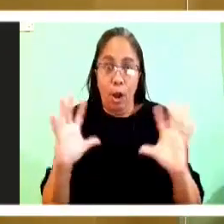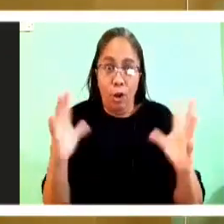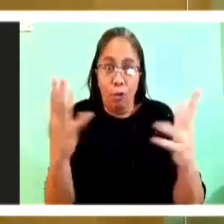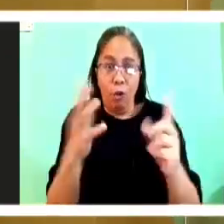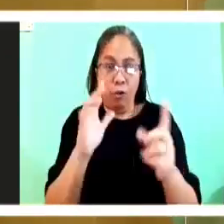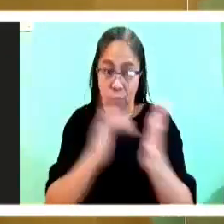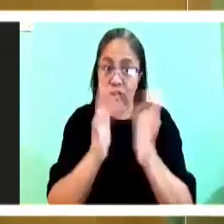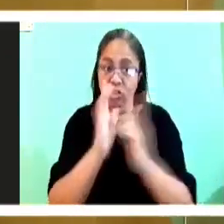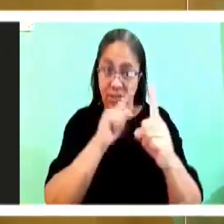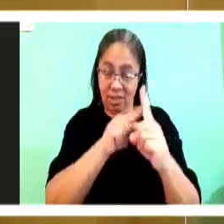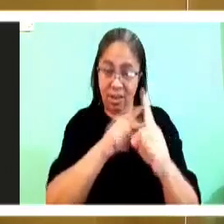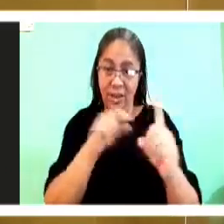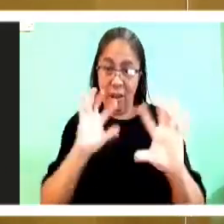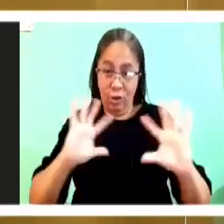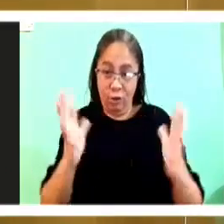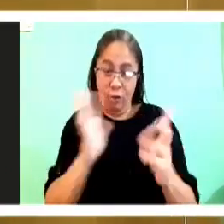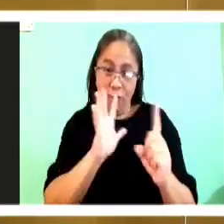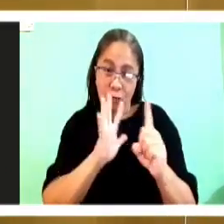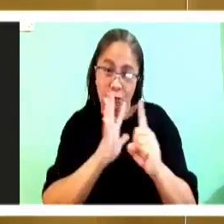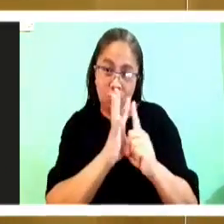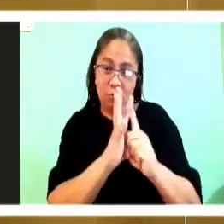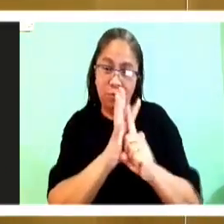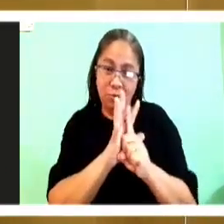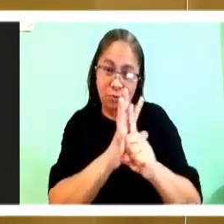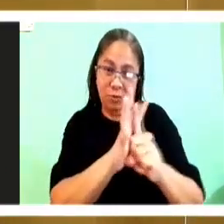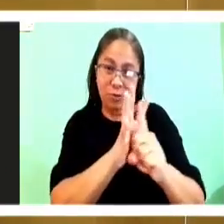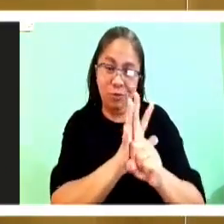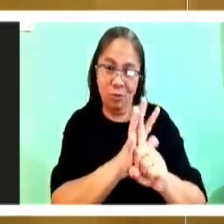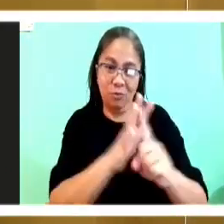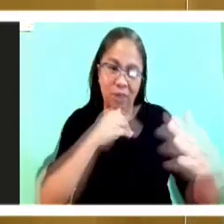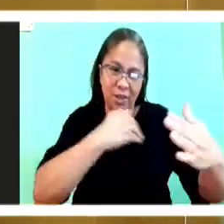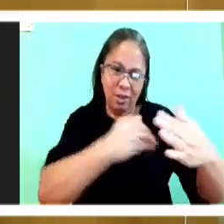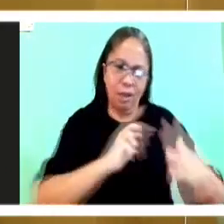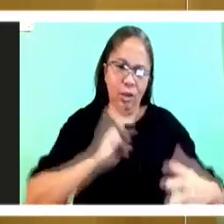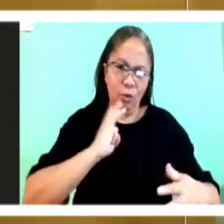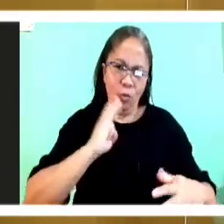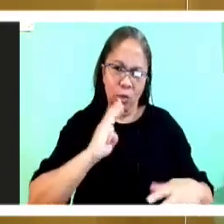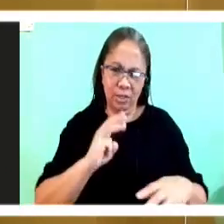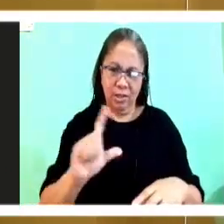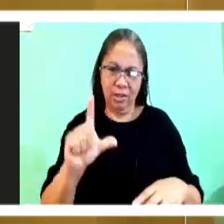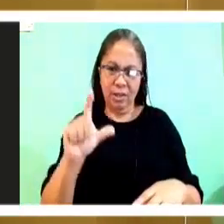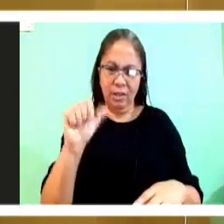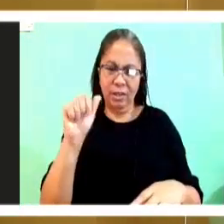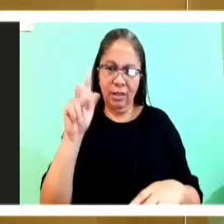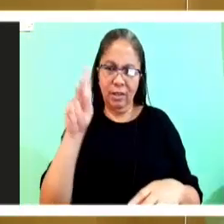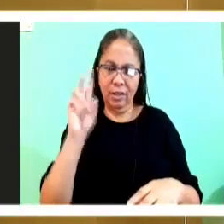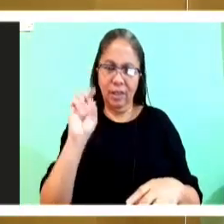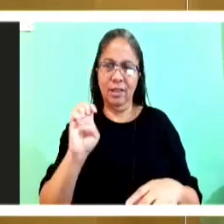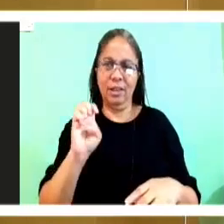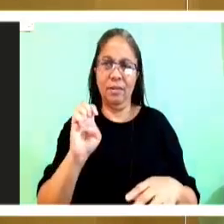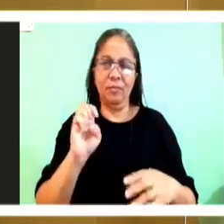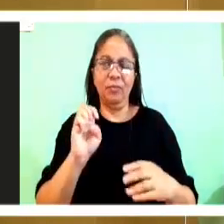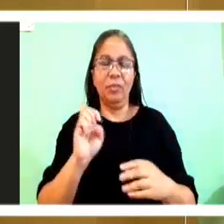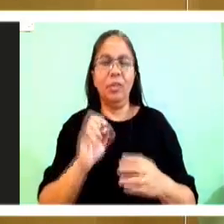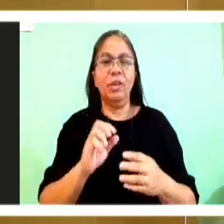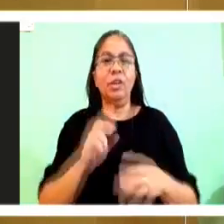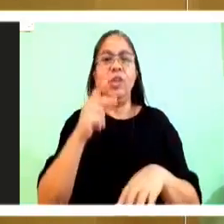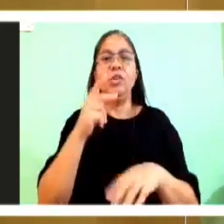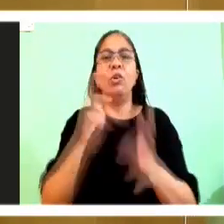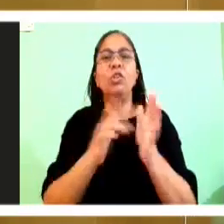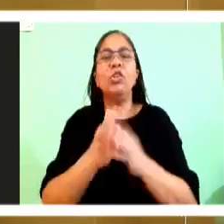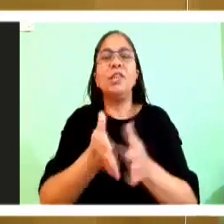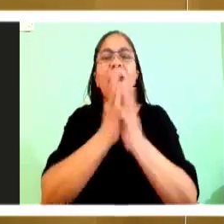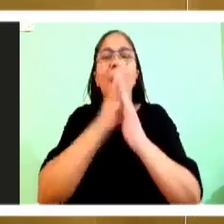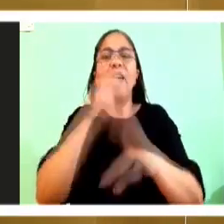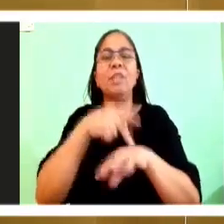and pushing him, I imagine, to the water line. And so, he asks Simon Peter to get